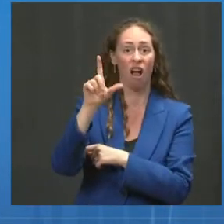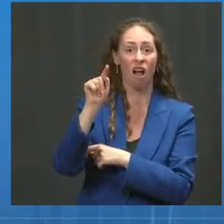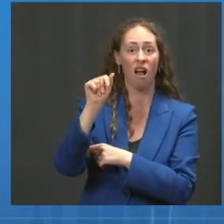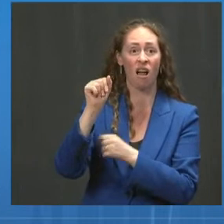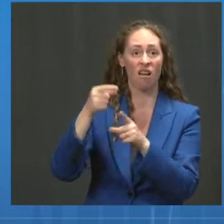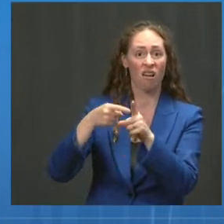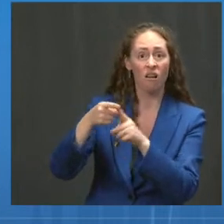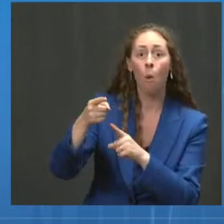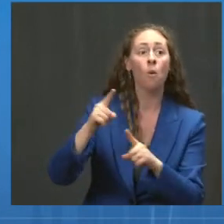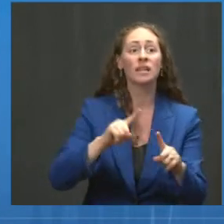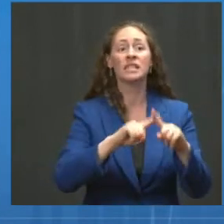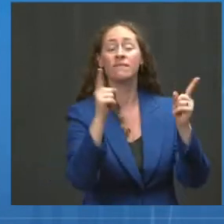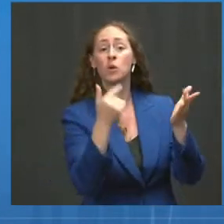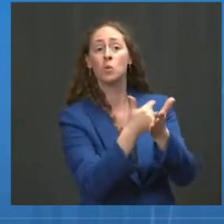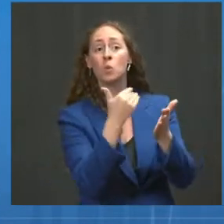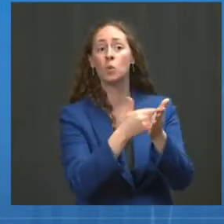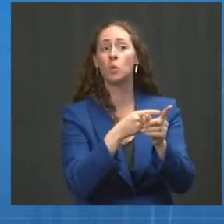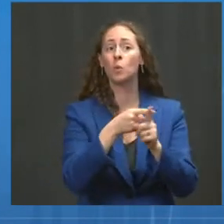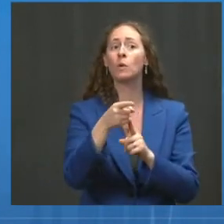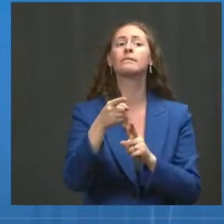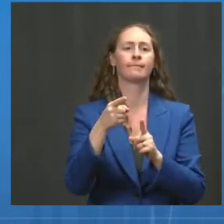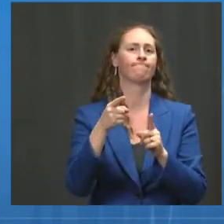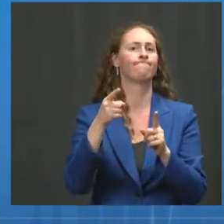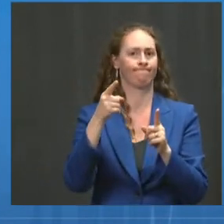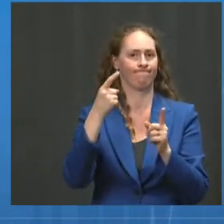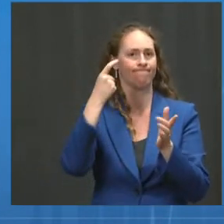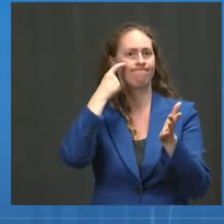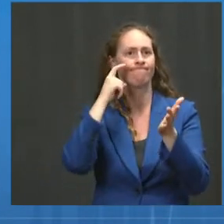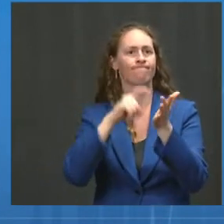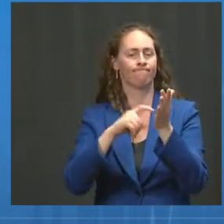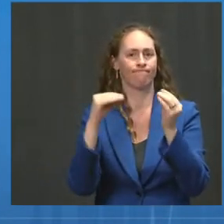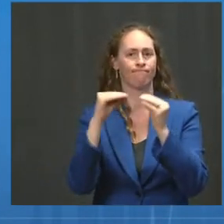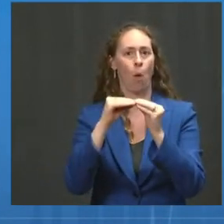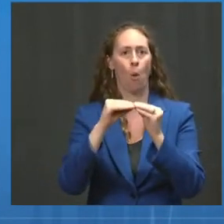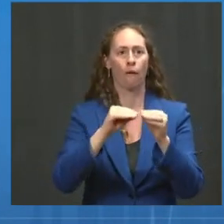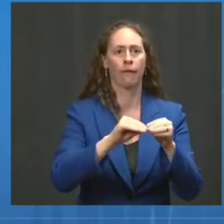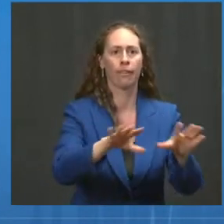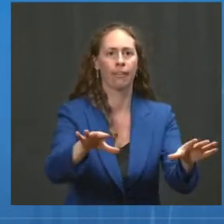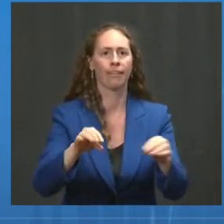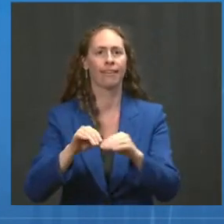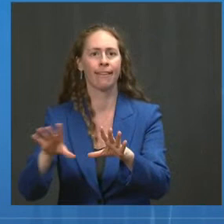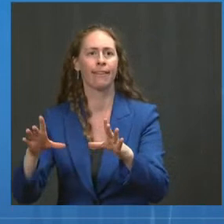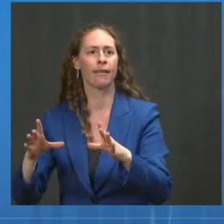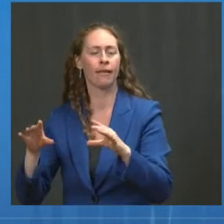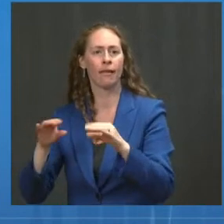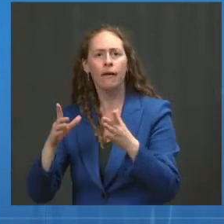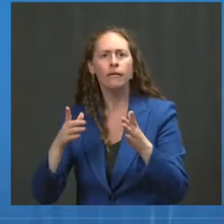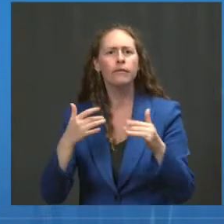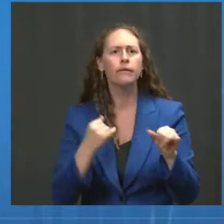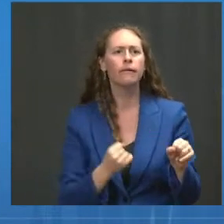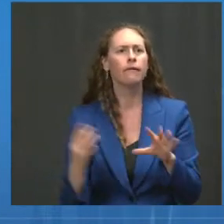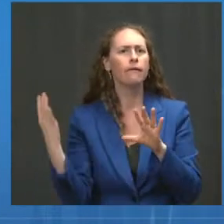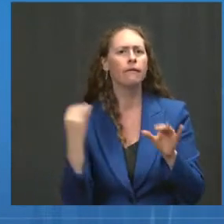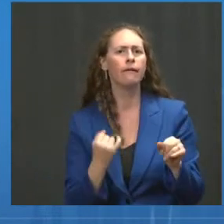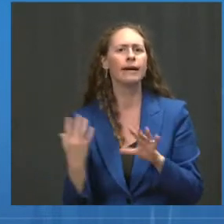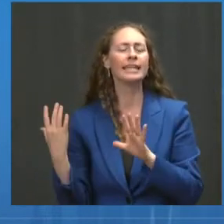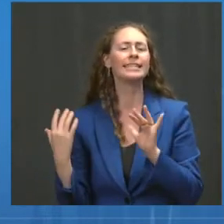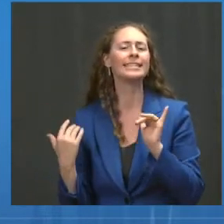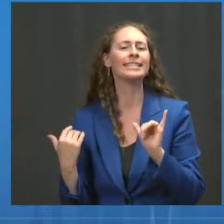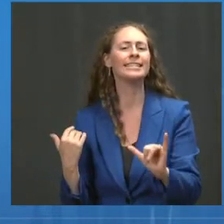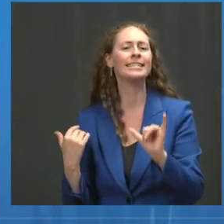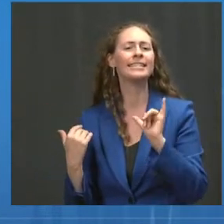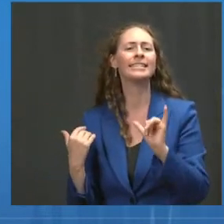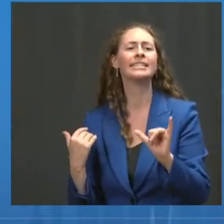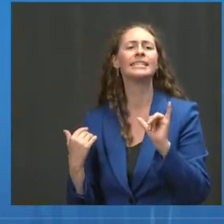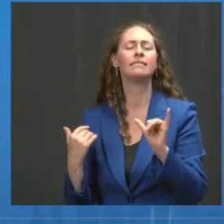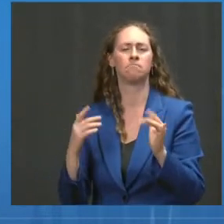the future an increase in breakthrough hospitalizations and breakthrough deaths. And that's why we used our judgment, Ouija,